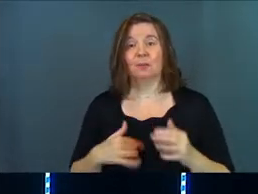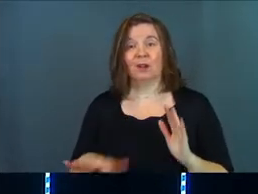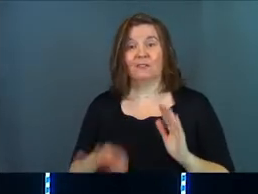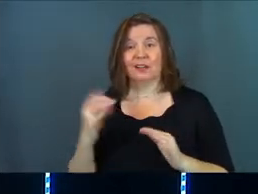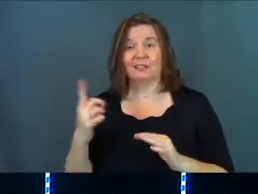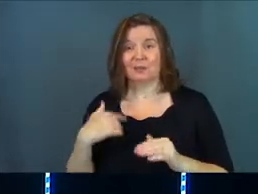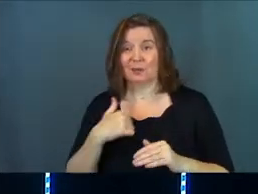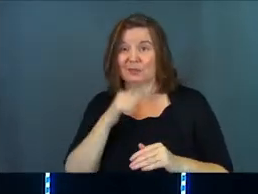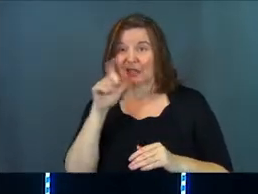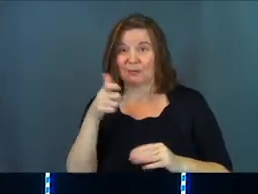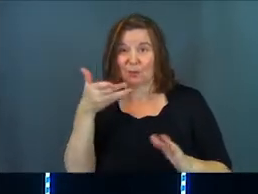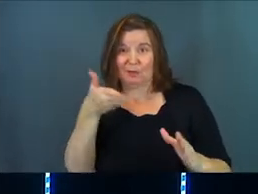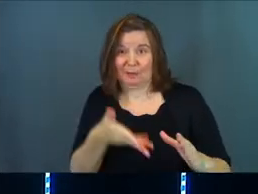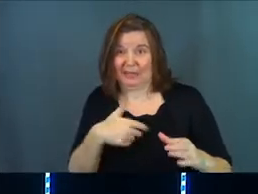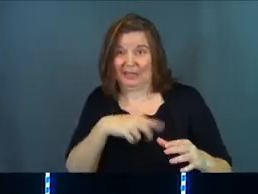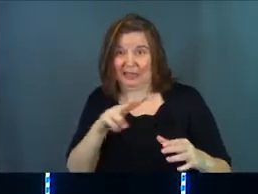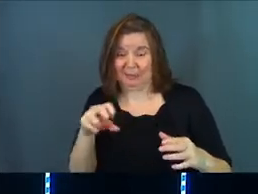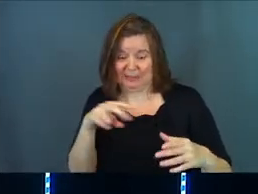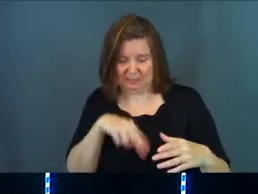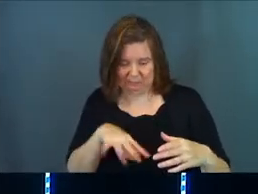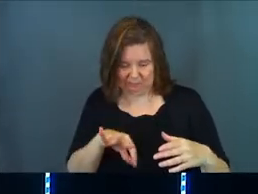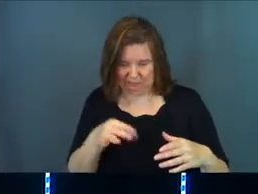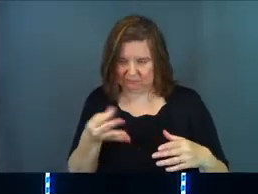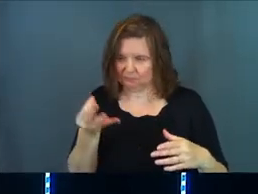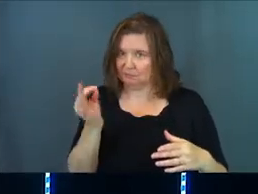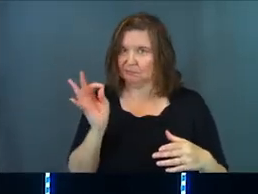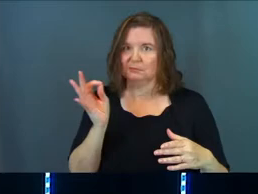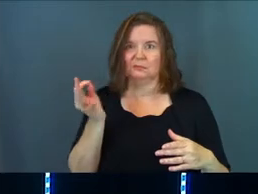found something that was not supposed to be in their pizza.